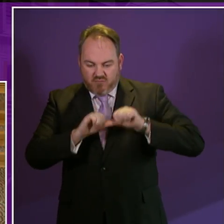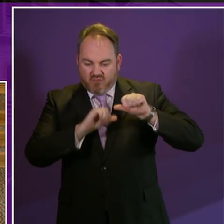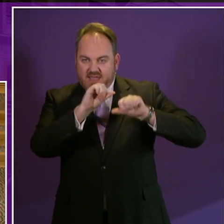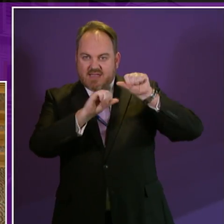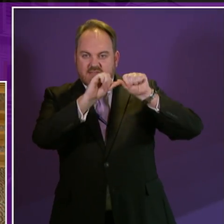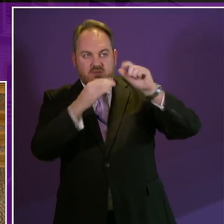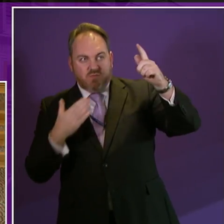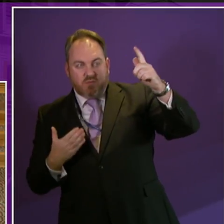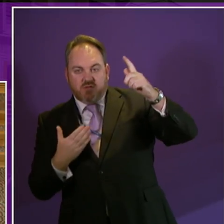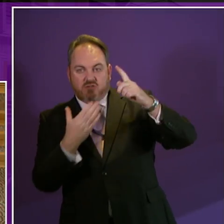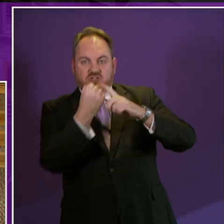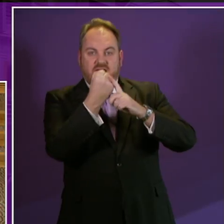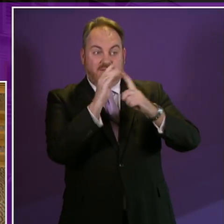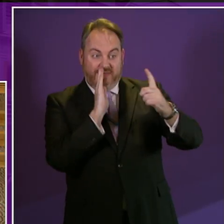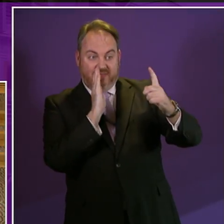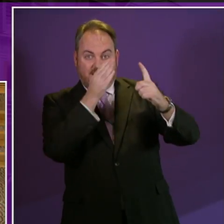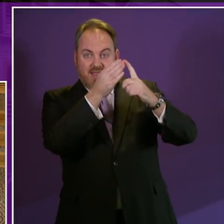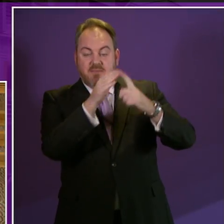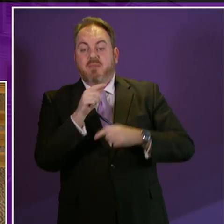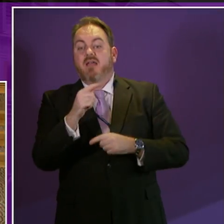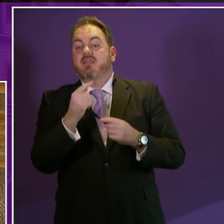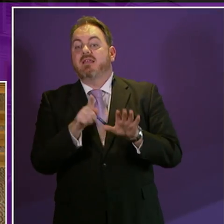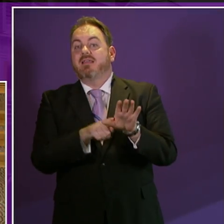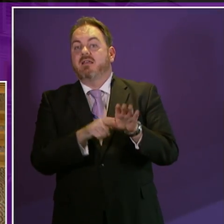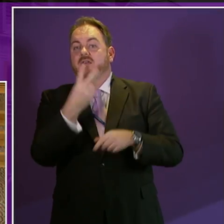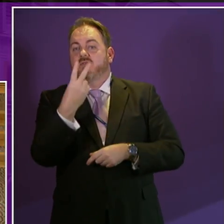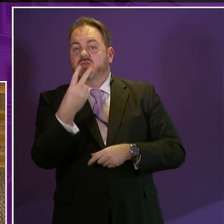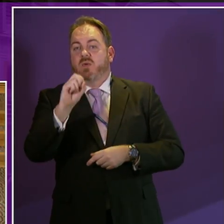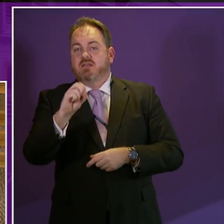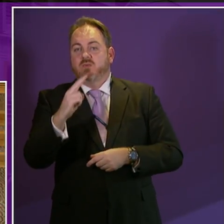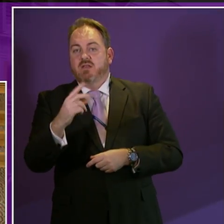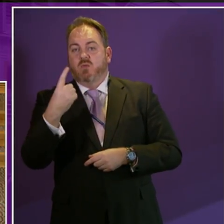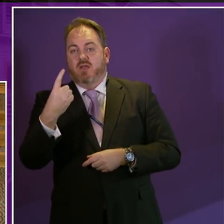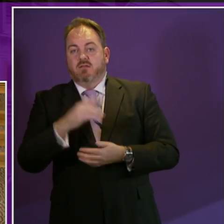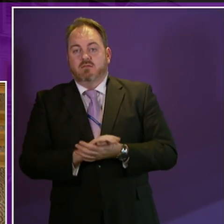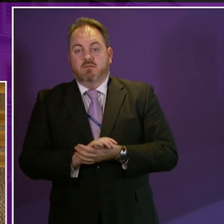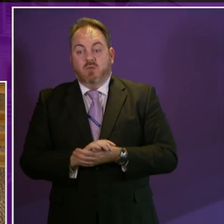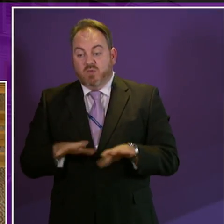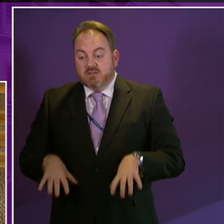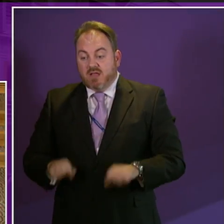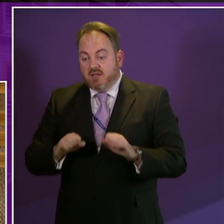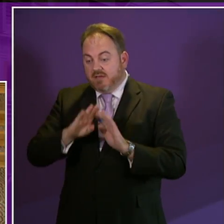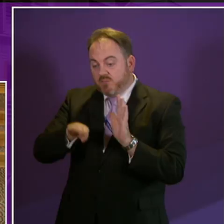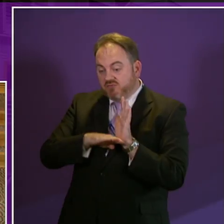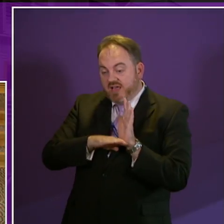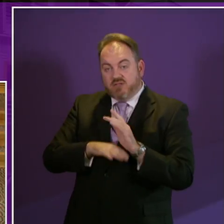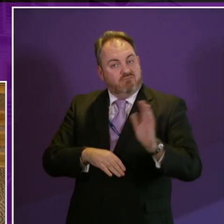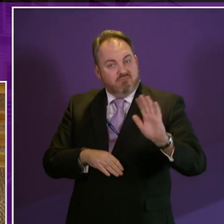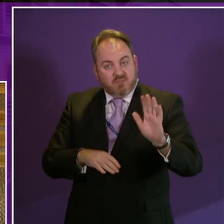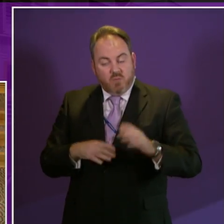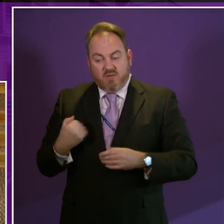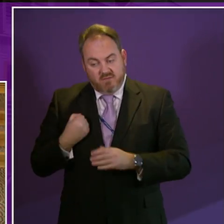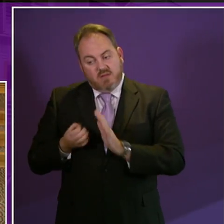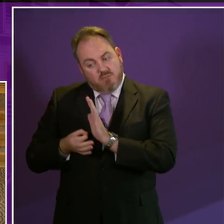ambitions by 2021. We are not starting from scratch. We have made significant advances in important